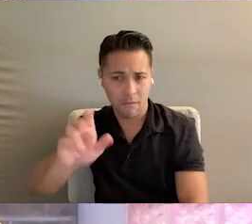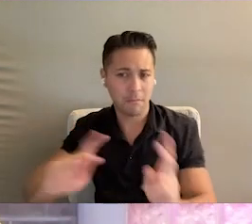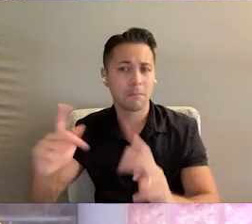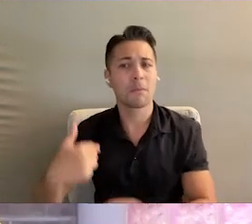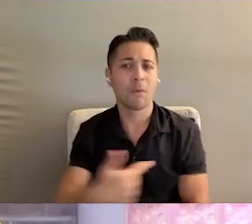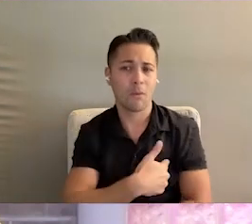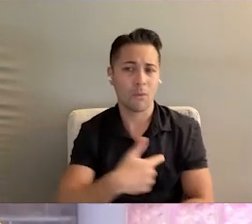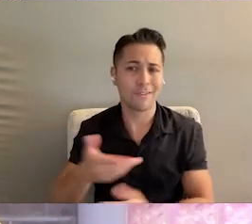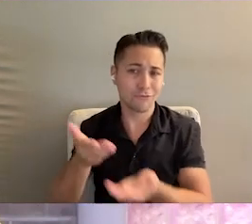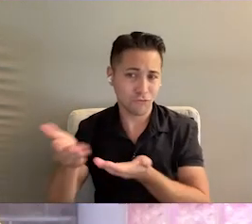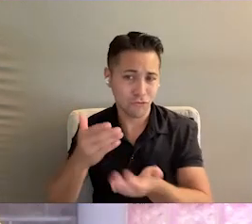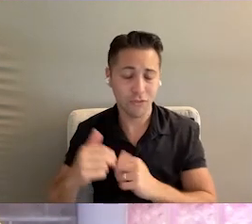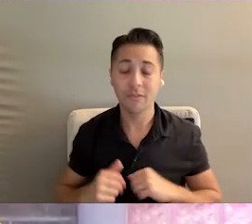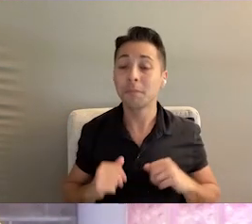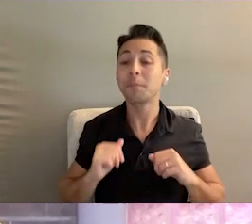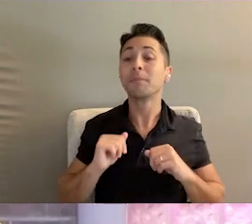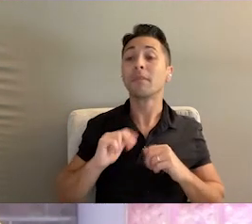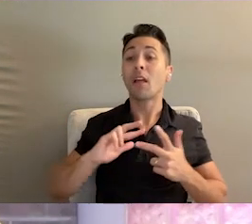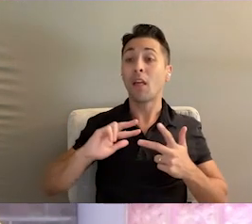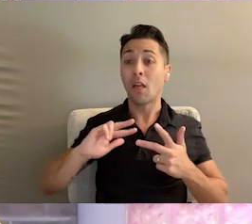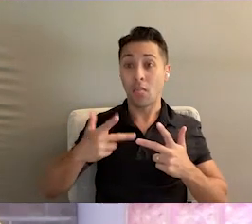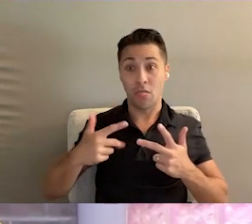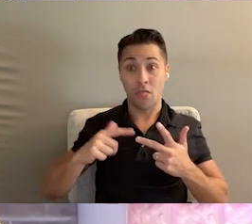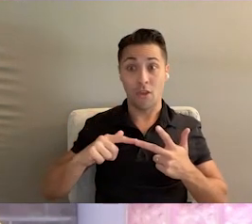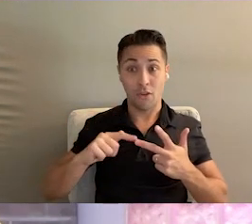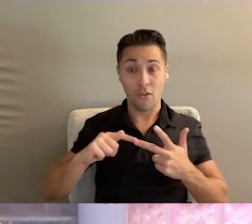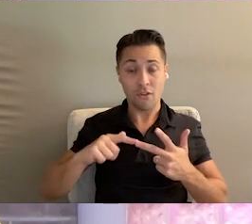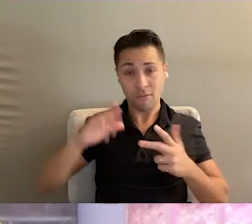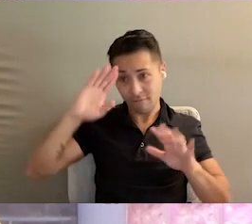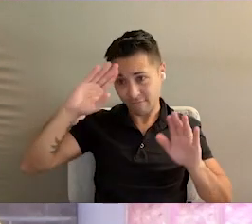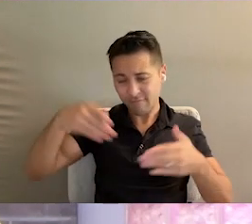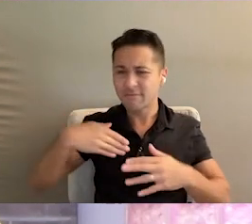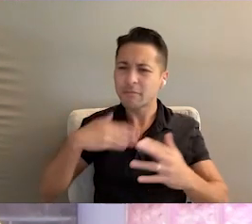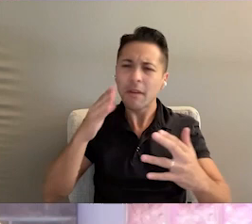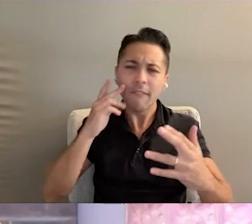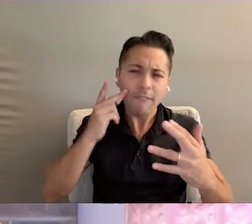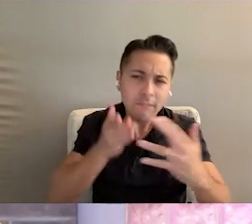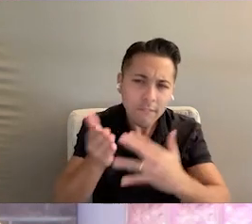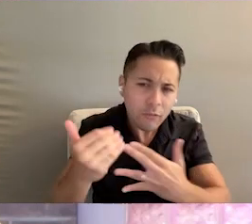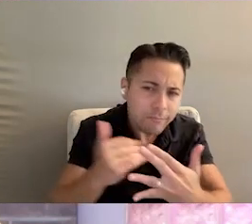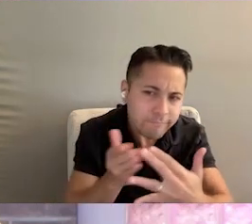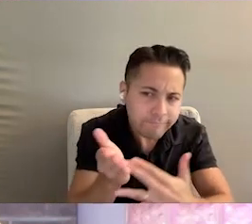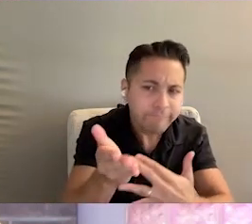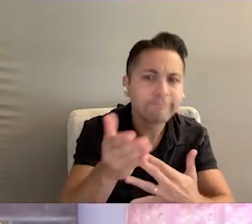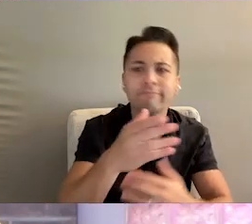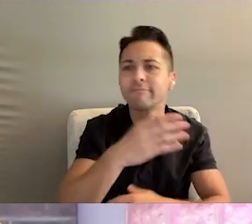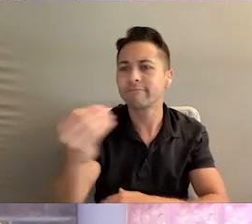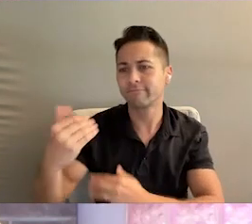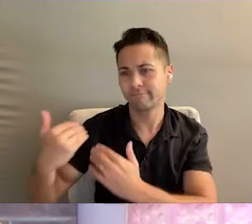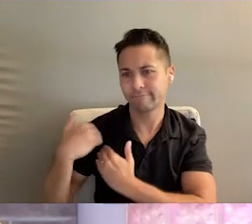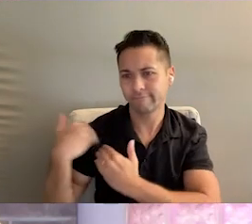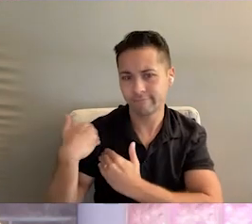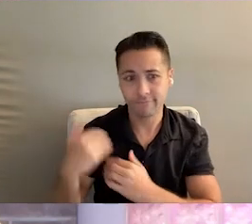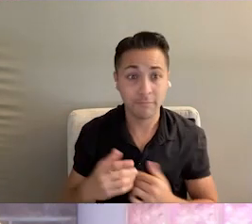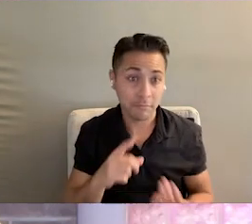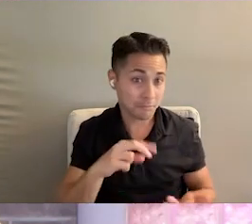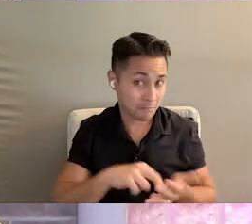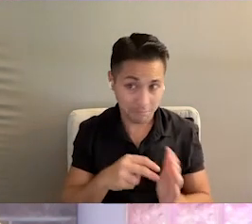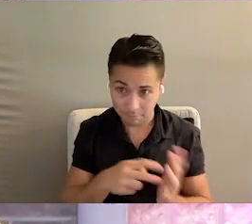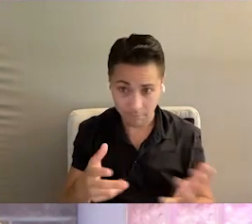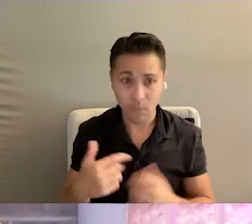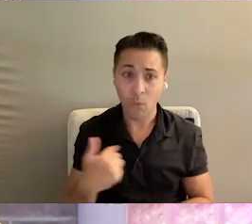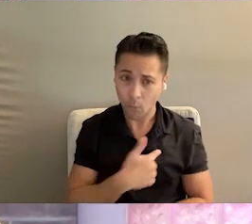serve. The third and final key area is a focus on transparency and accountability. Simply put,